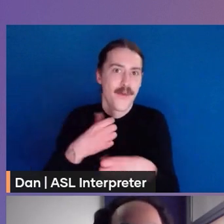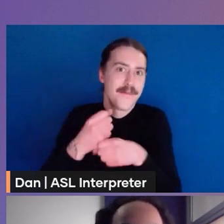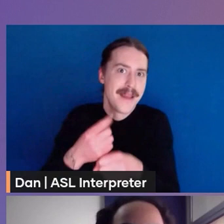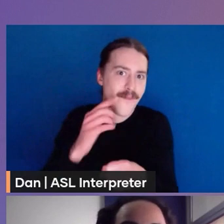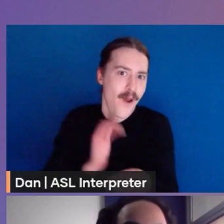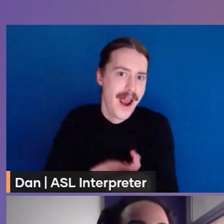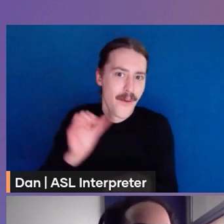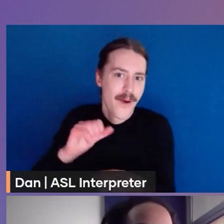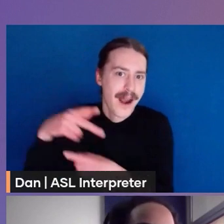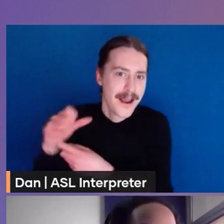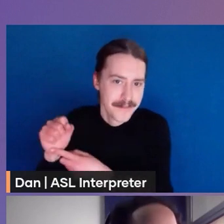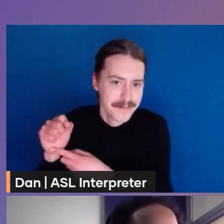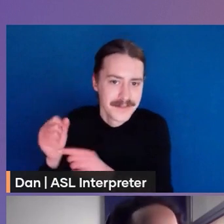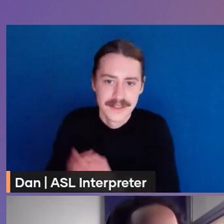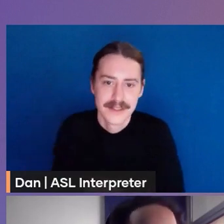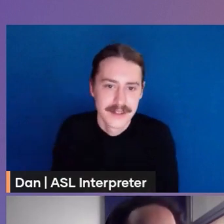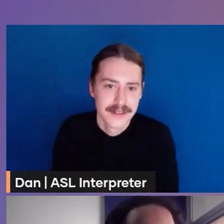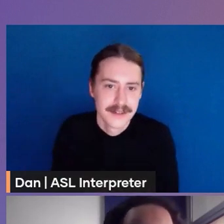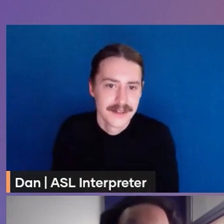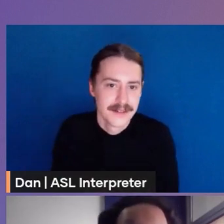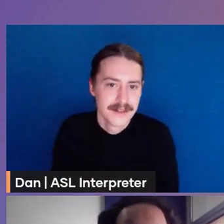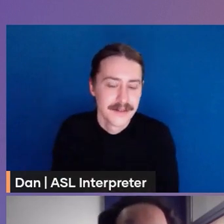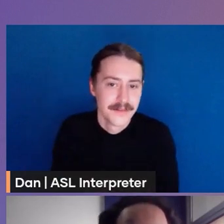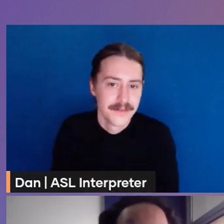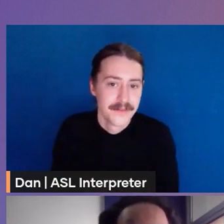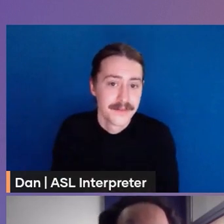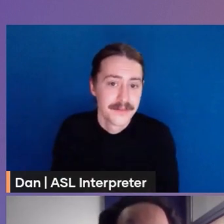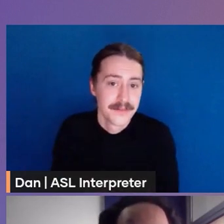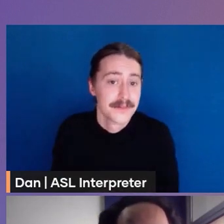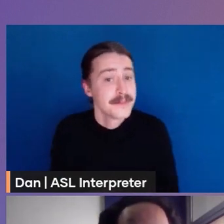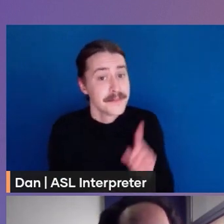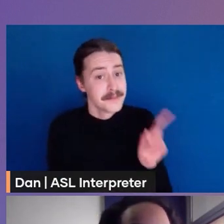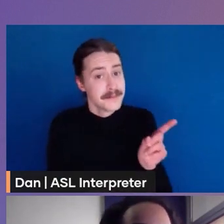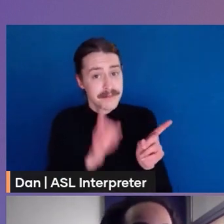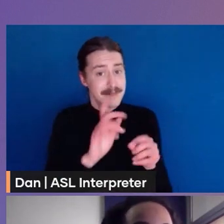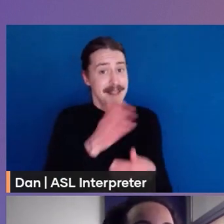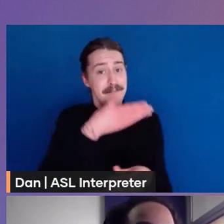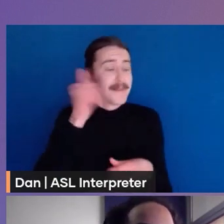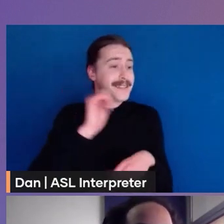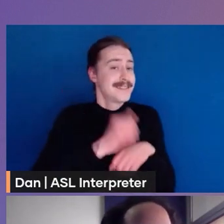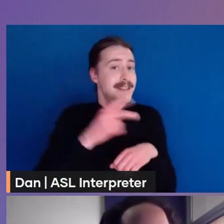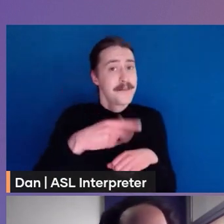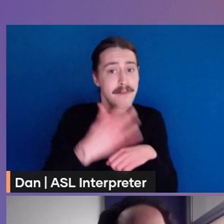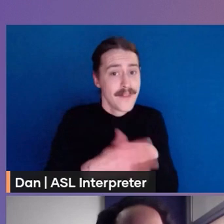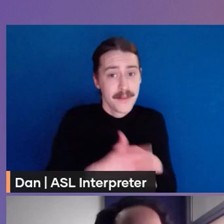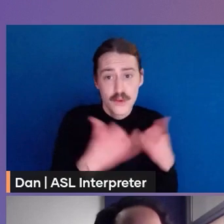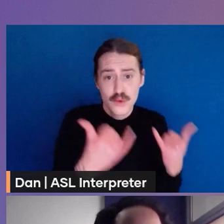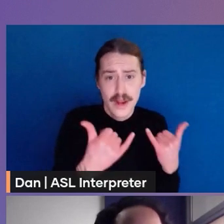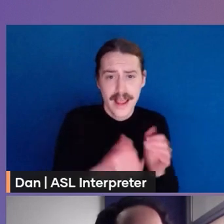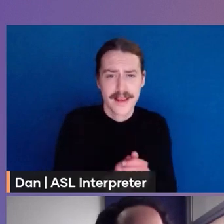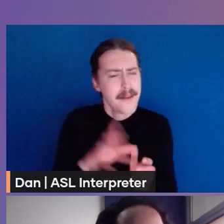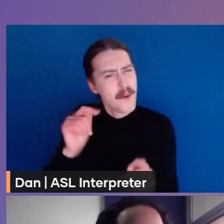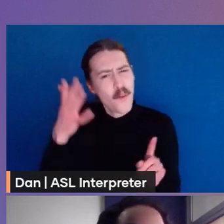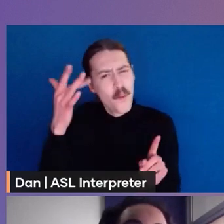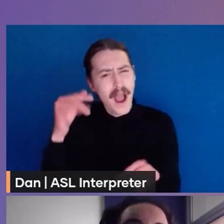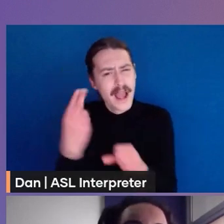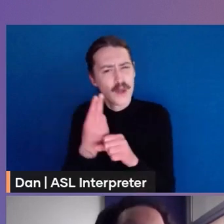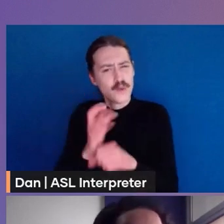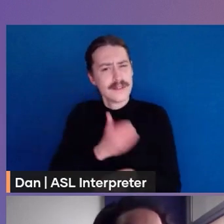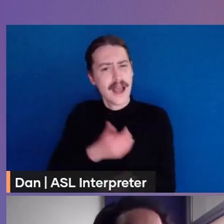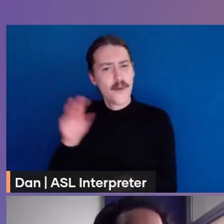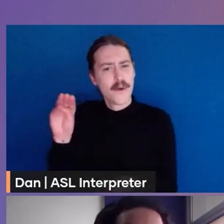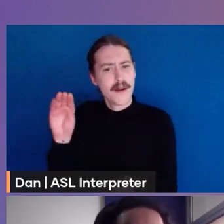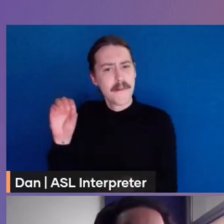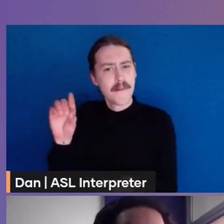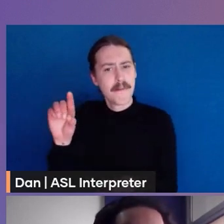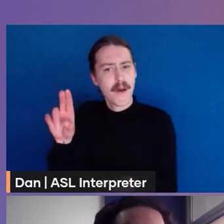repository of aws modules available today why should we use those modules don't